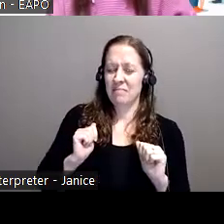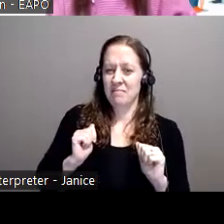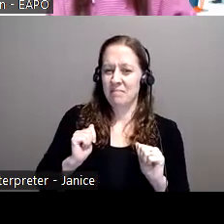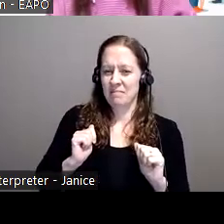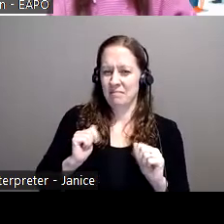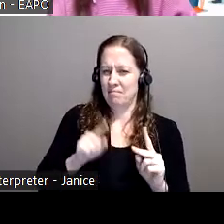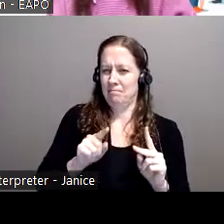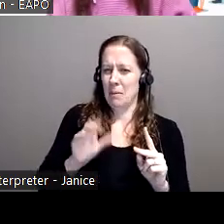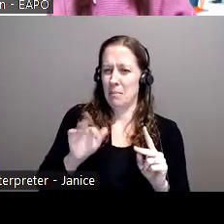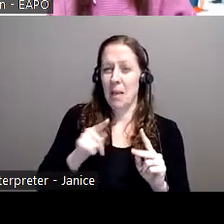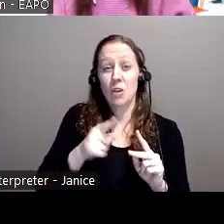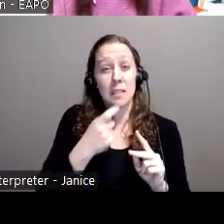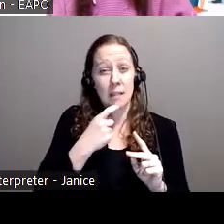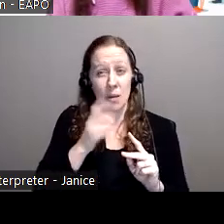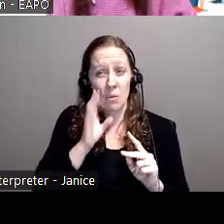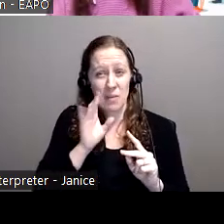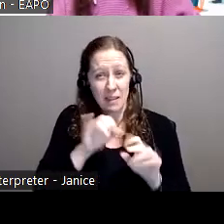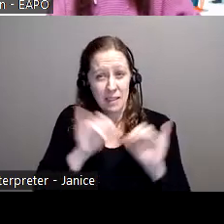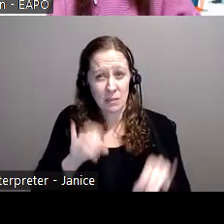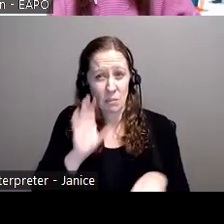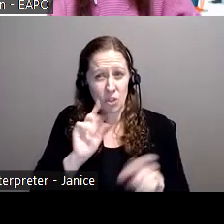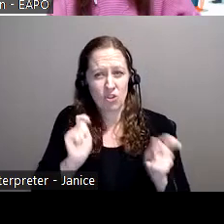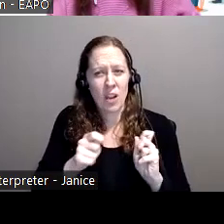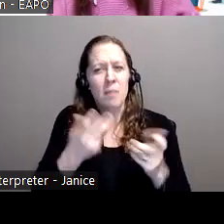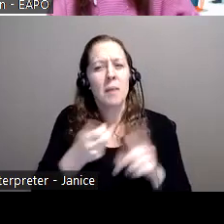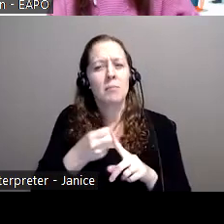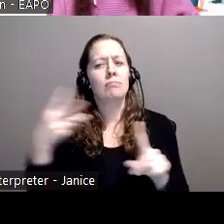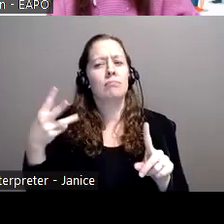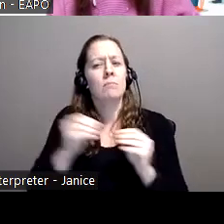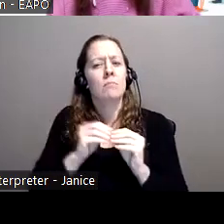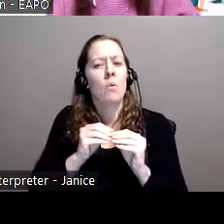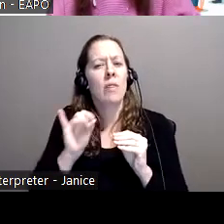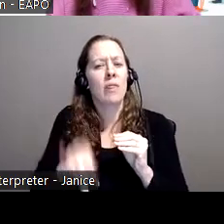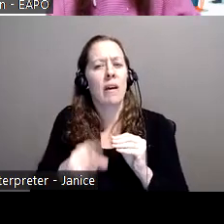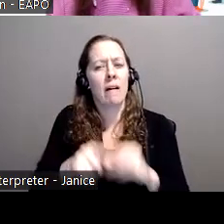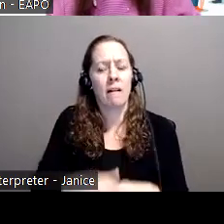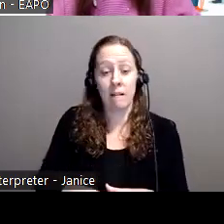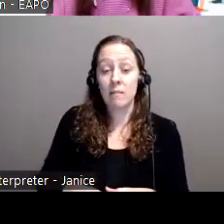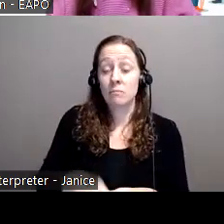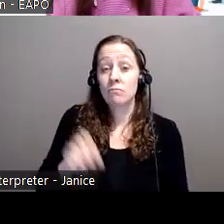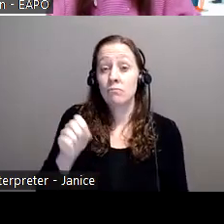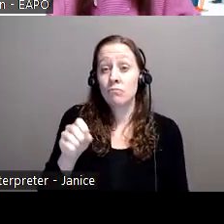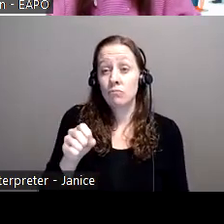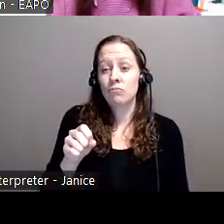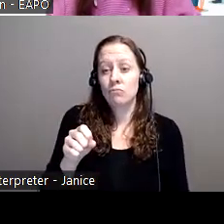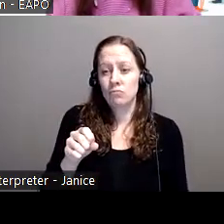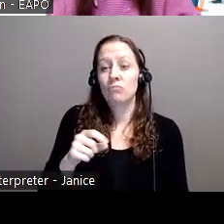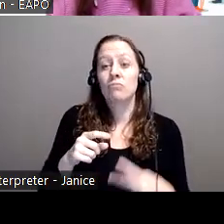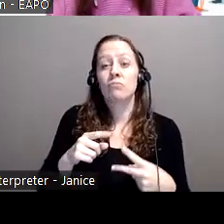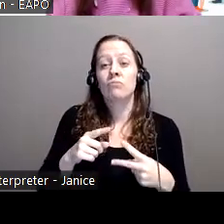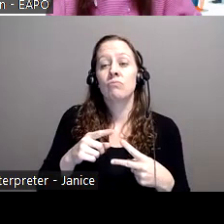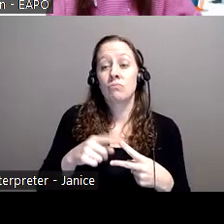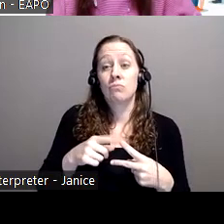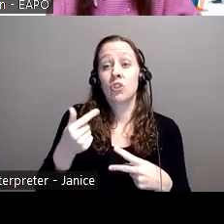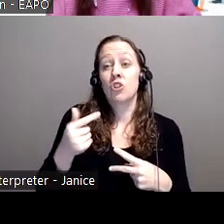have that. And I think you said they're changing that system. But maybe you can explain what that is. Yeah. So, basically, the first part of that